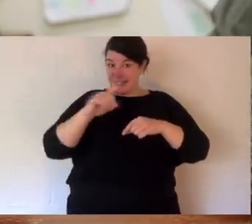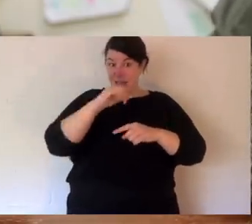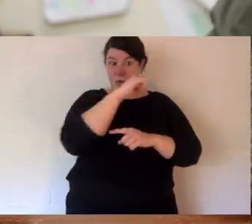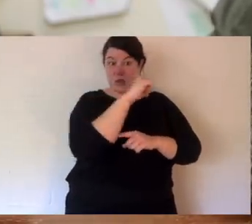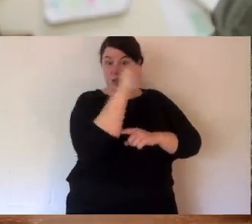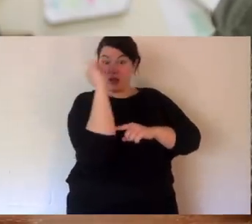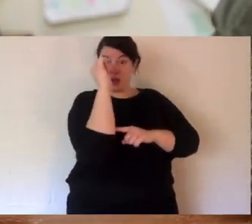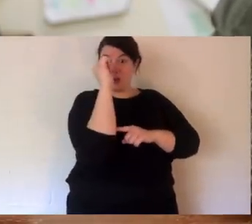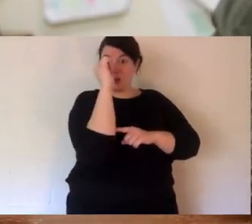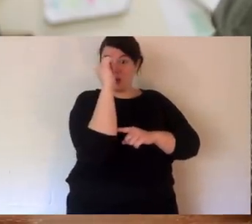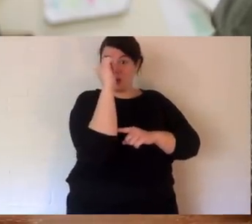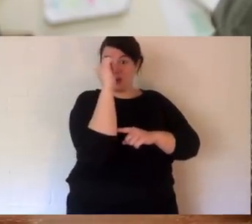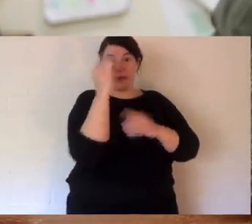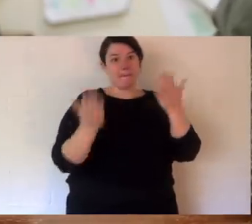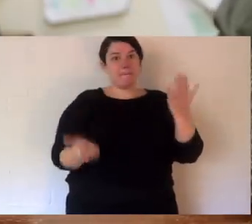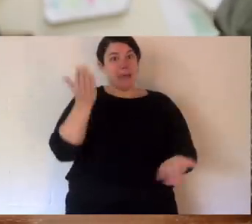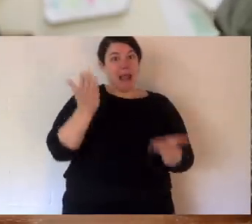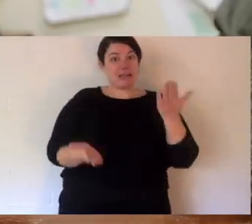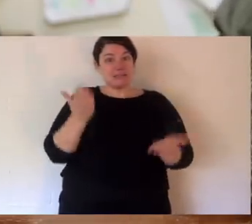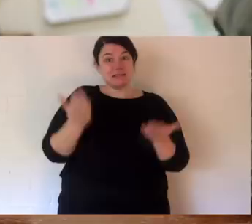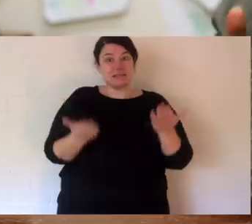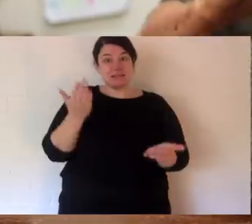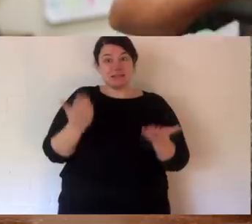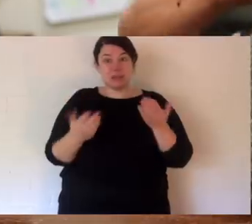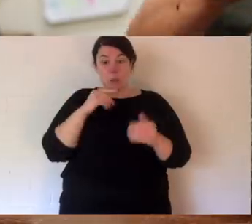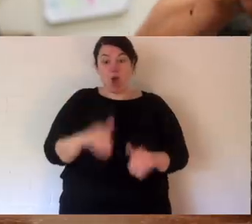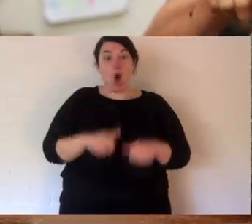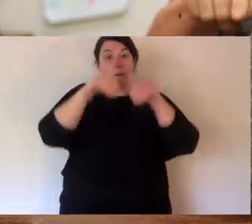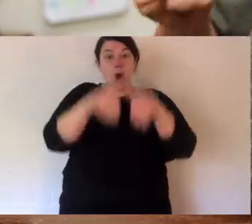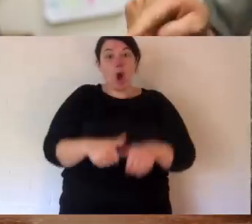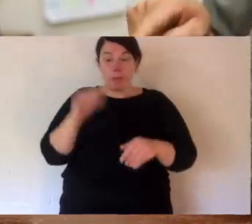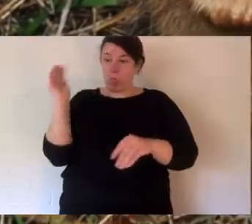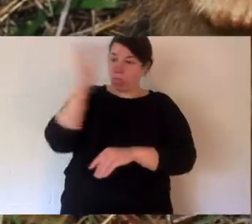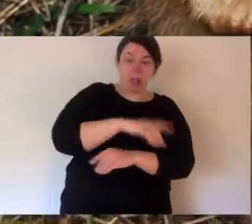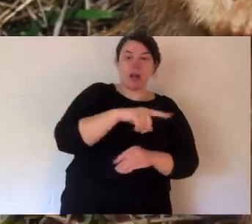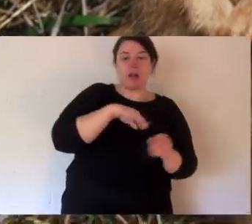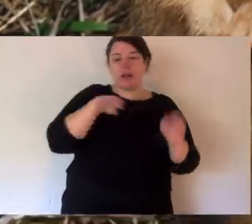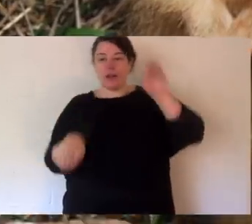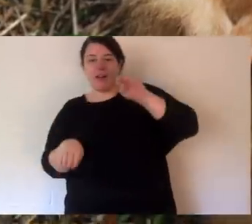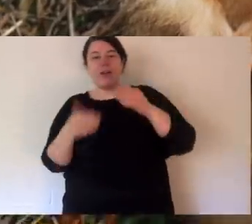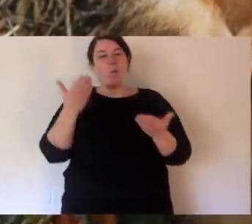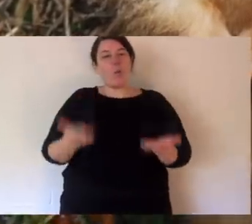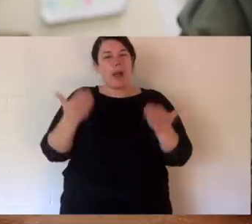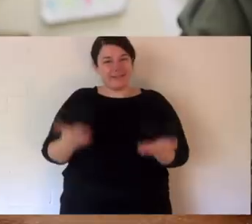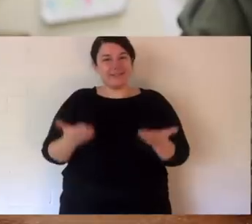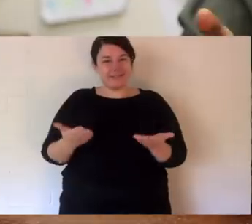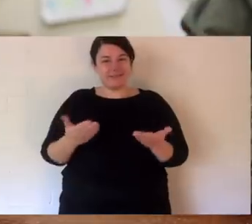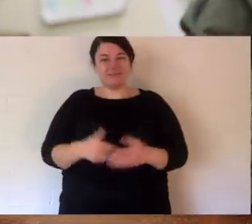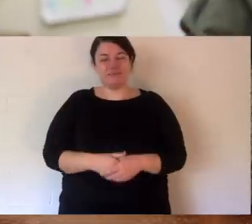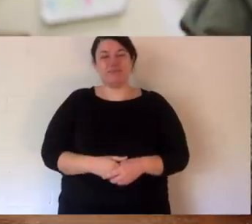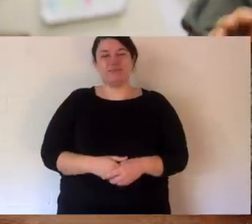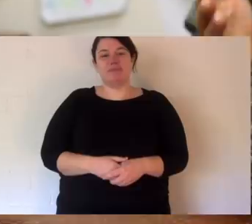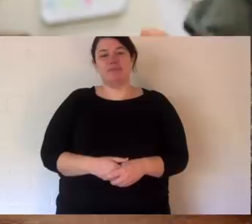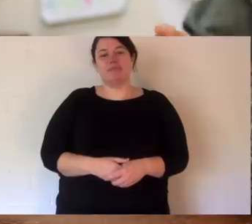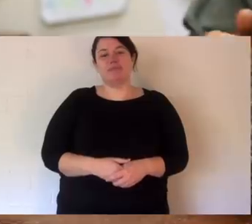doing exactly what it's meant to right now. She leans back on it. When she hops, it counterbalances her. Right now, she's leaning